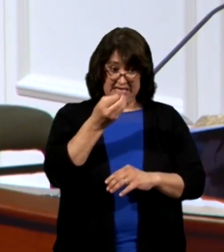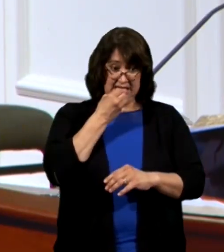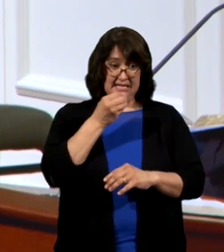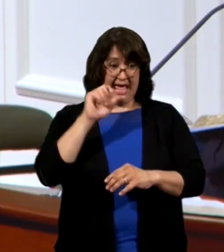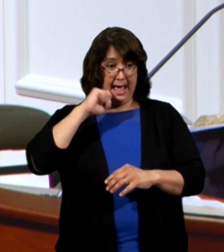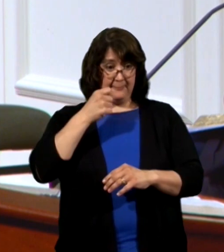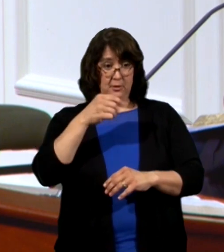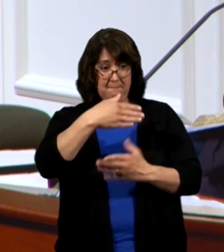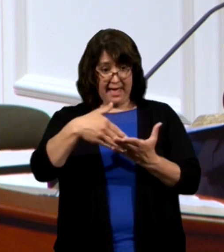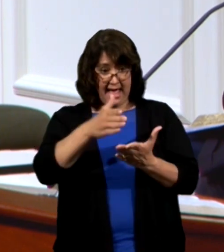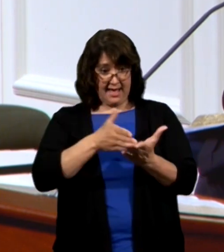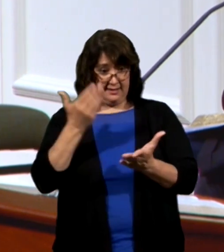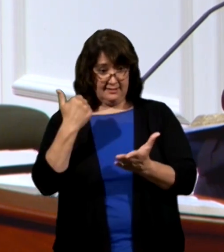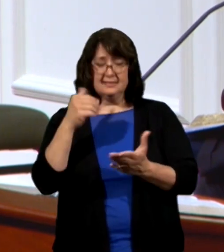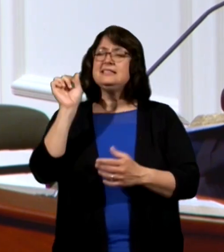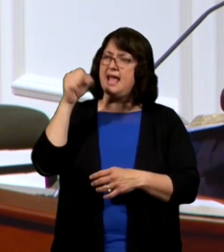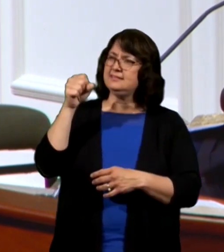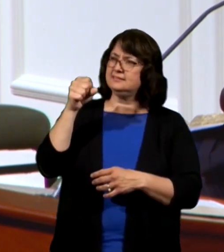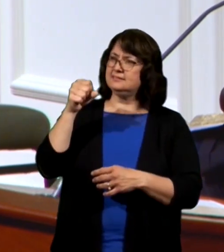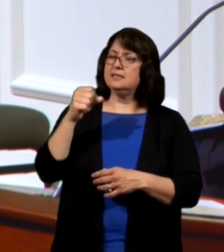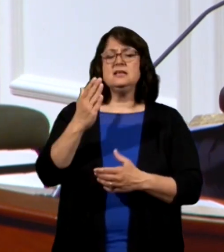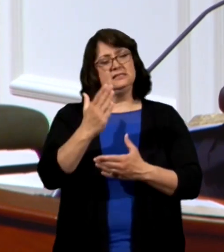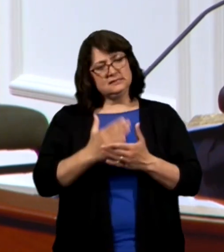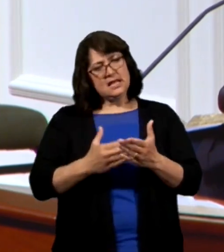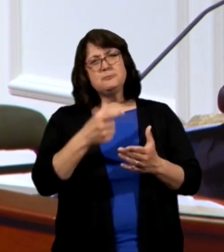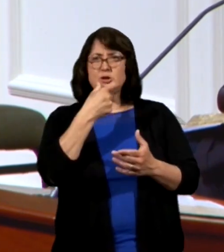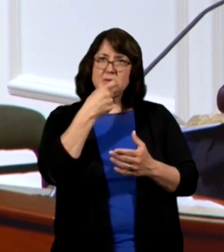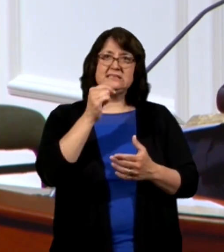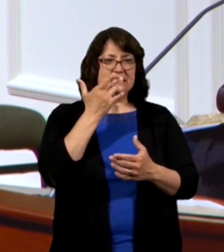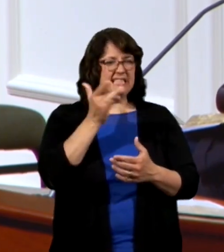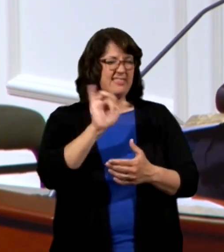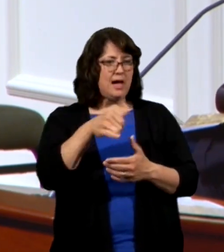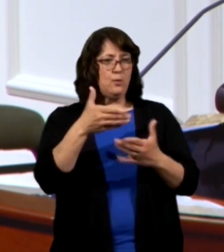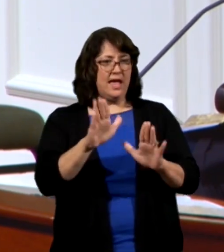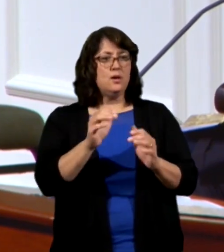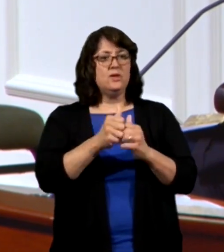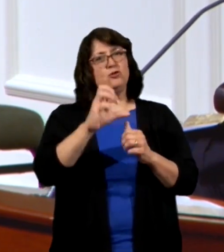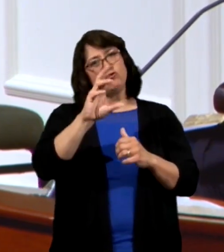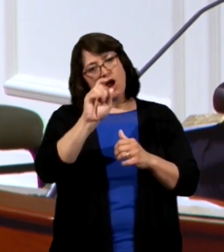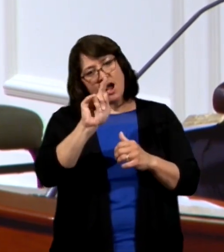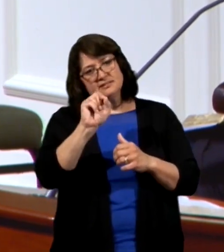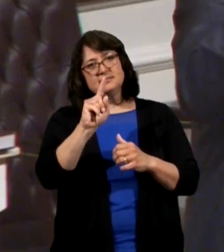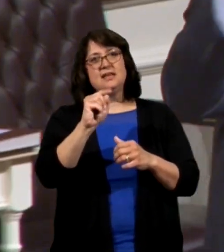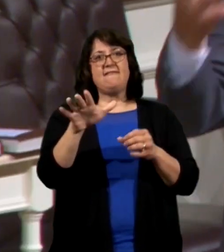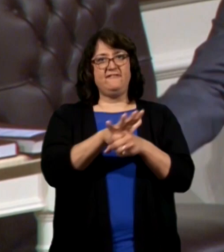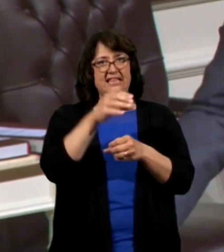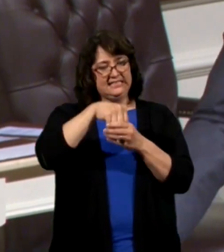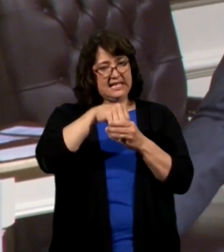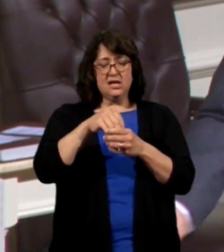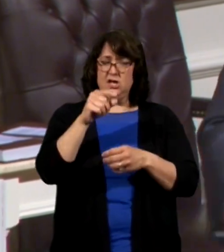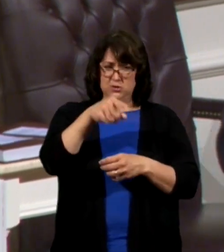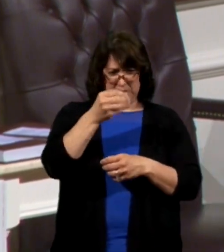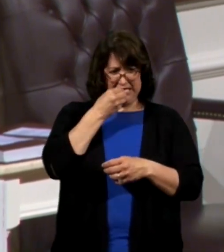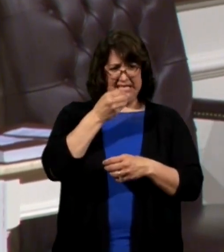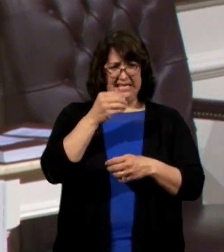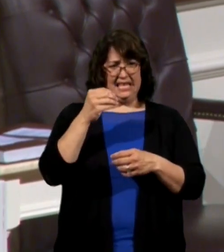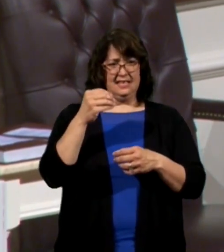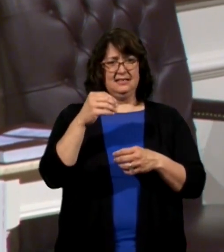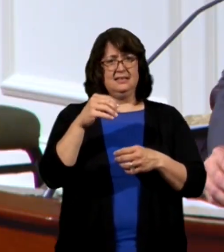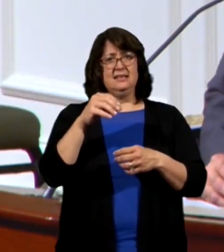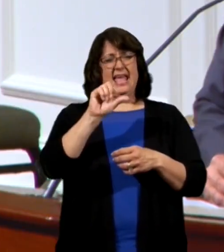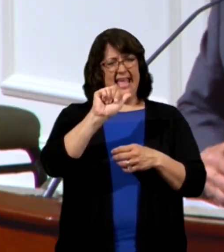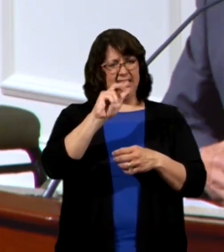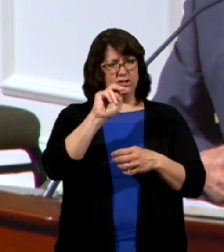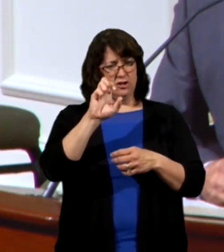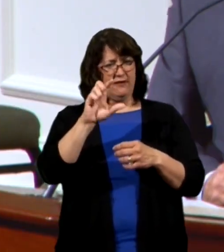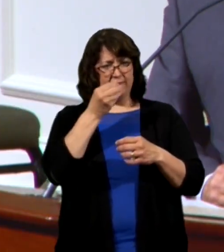pie? Well, yes. Well, some donuts are like that, where they have a crust and a filling. Have you ever had angel food cake? What am I